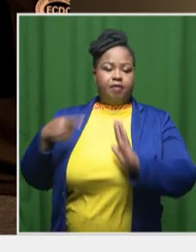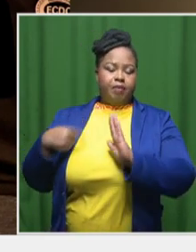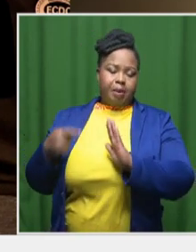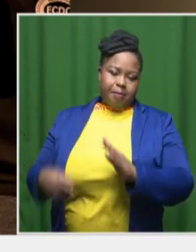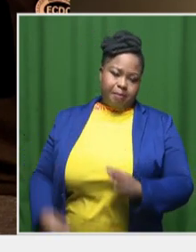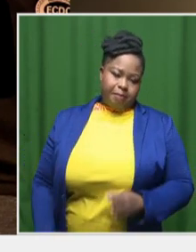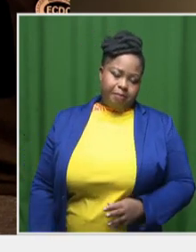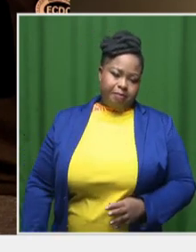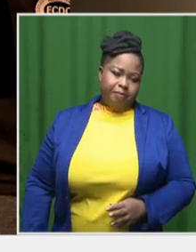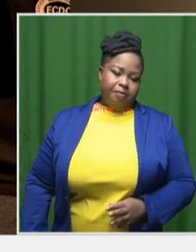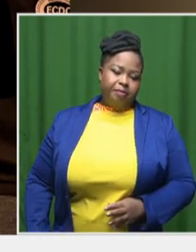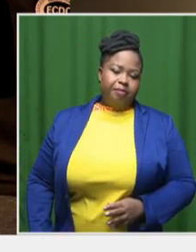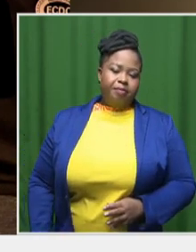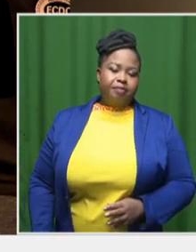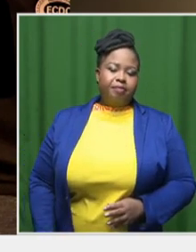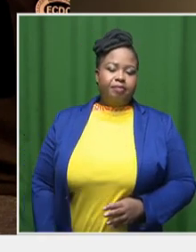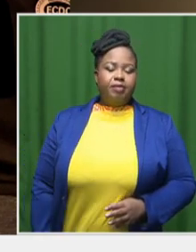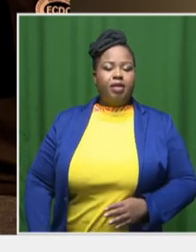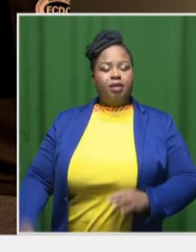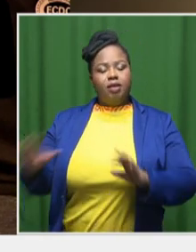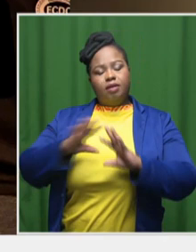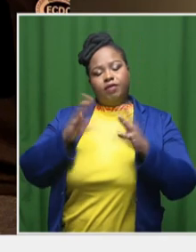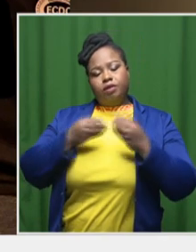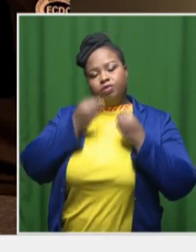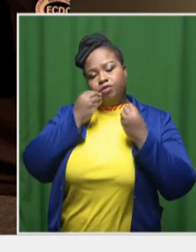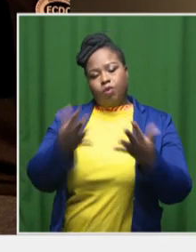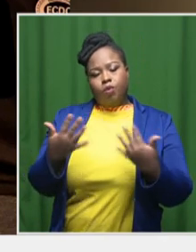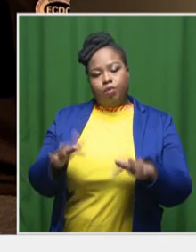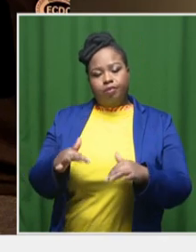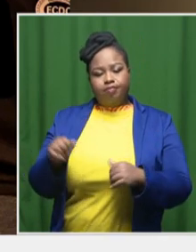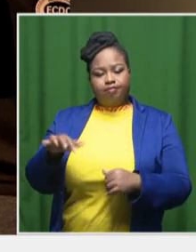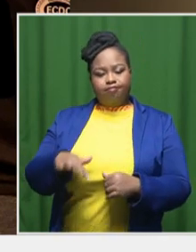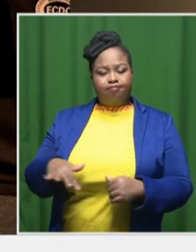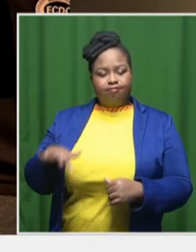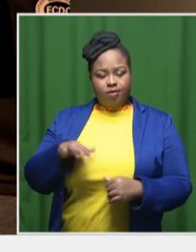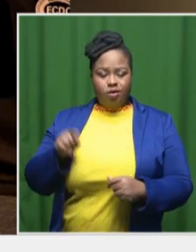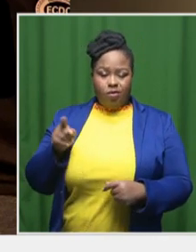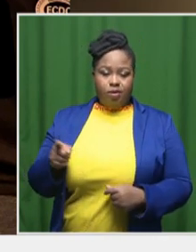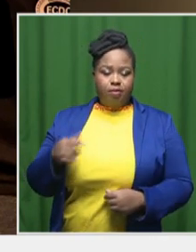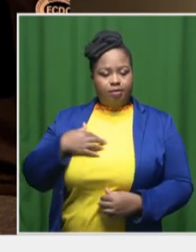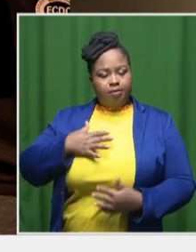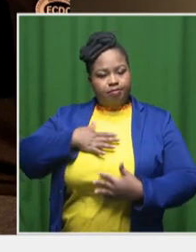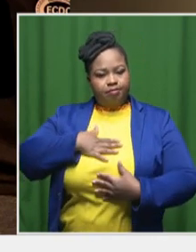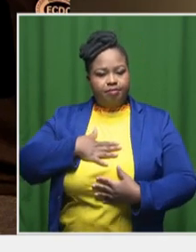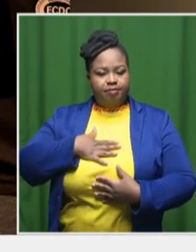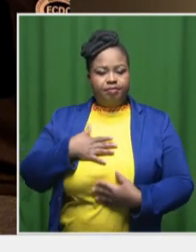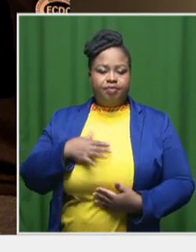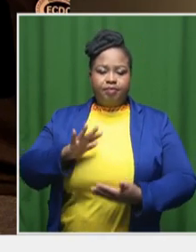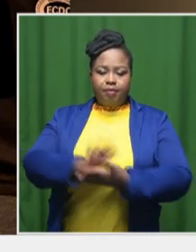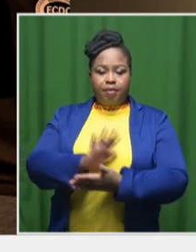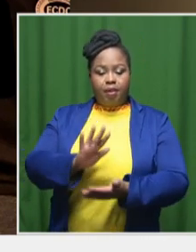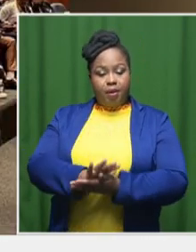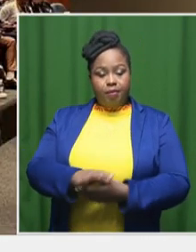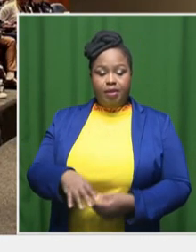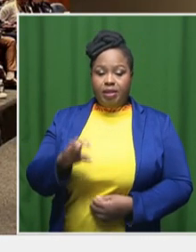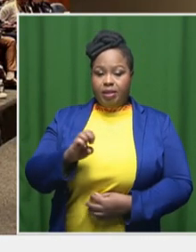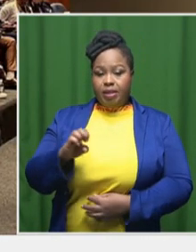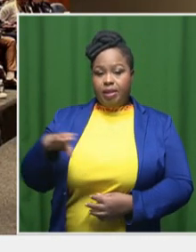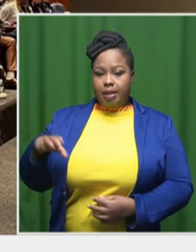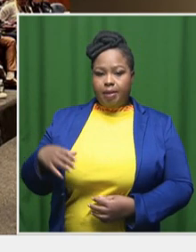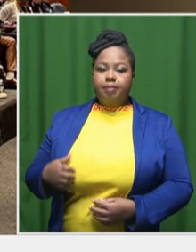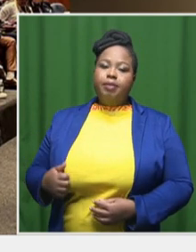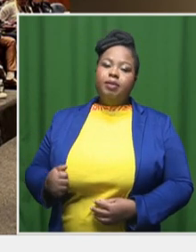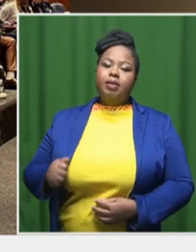yeah, it's just such an incredible platform to be in. And I'm very grateful that the Eastern Cape can